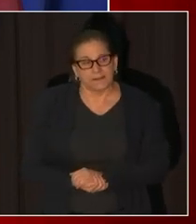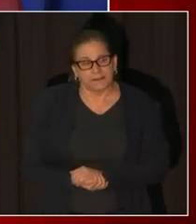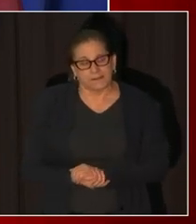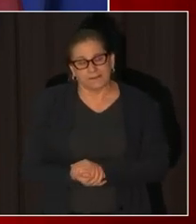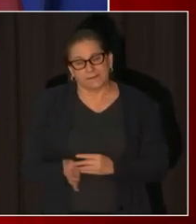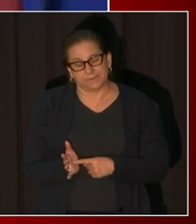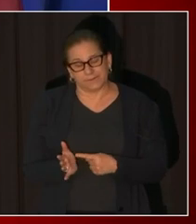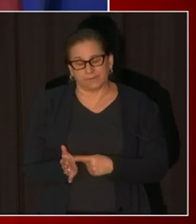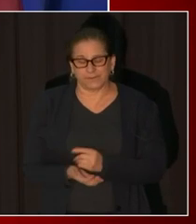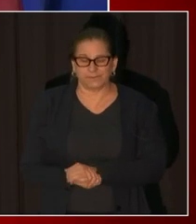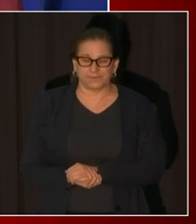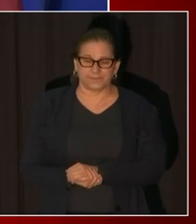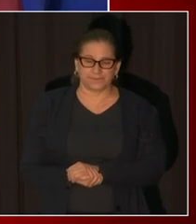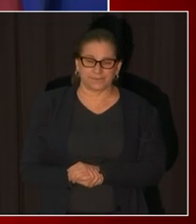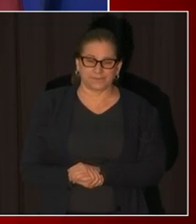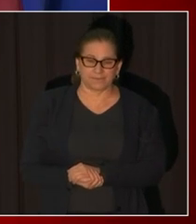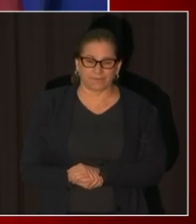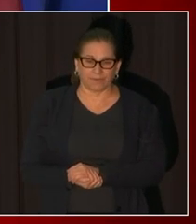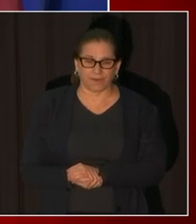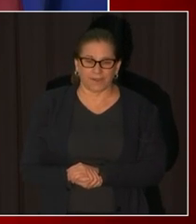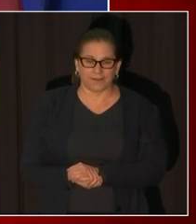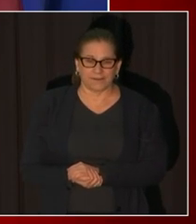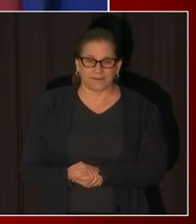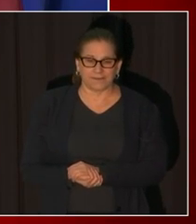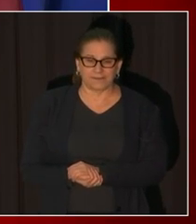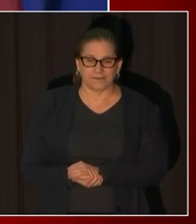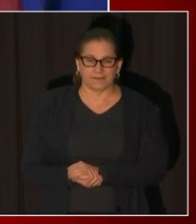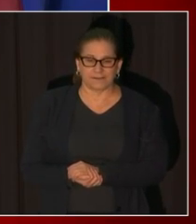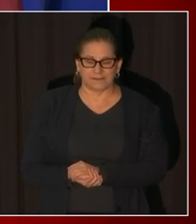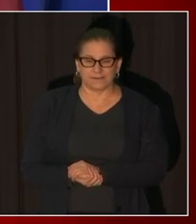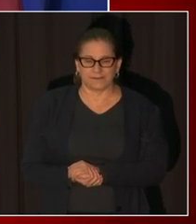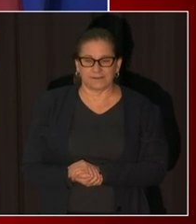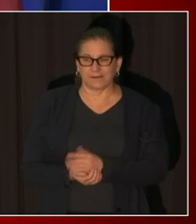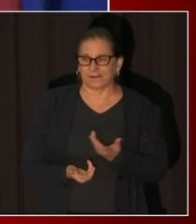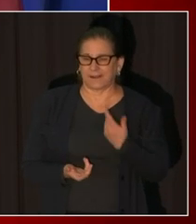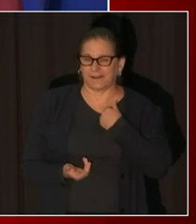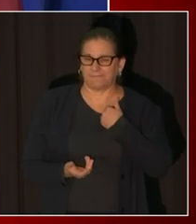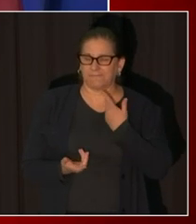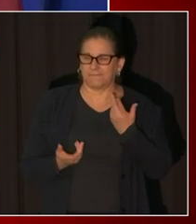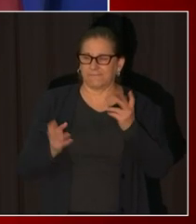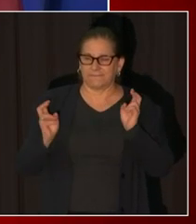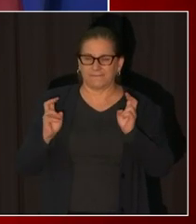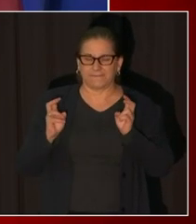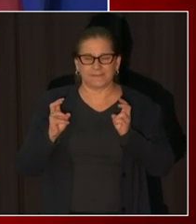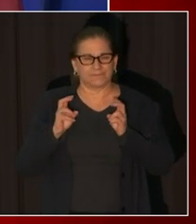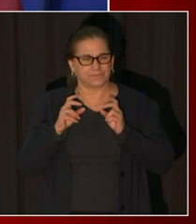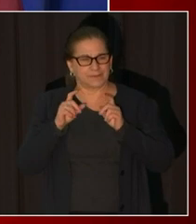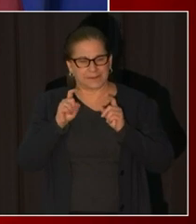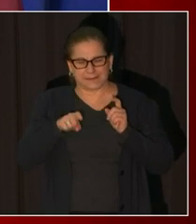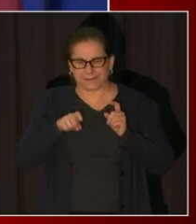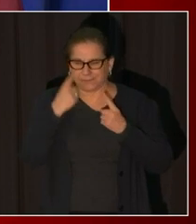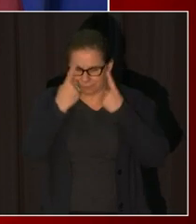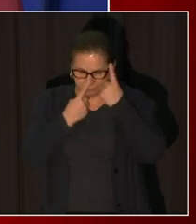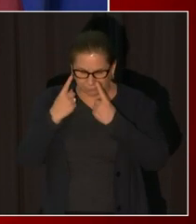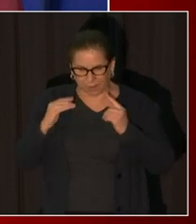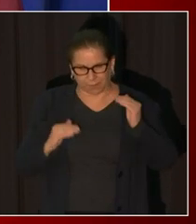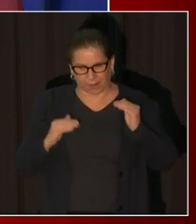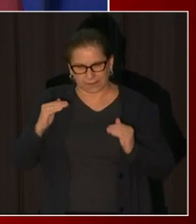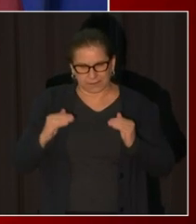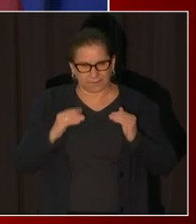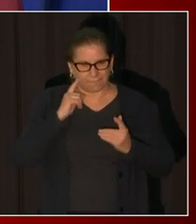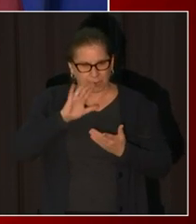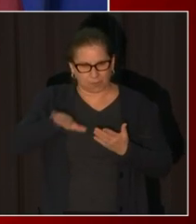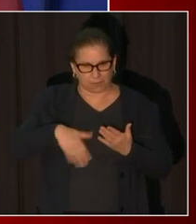requires some balance uh in considering all of those things so ddot is certainly engaged in that thinking